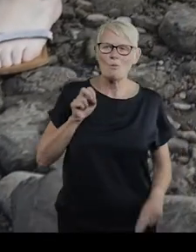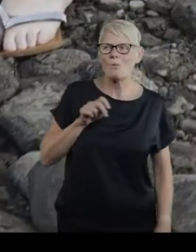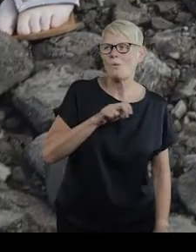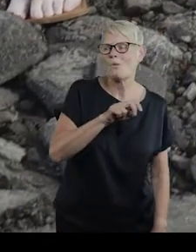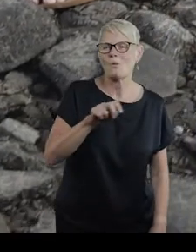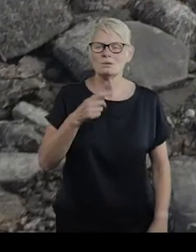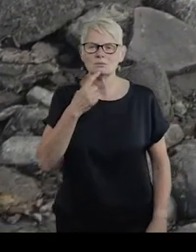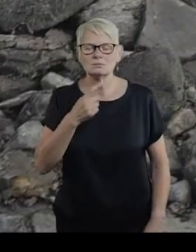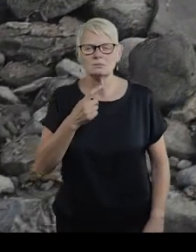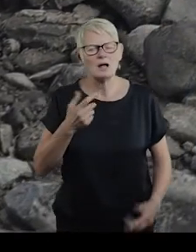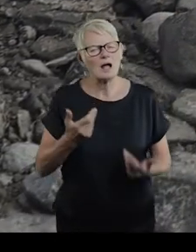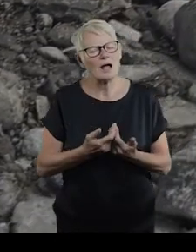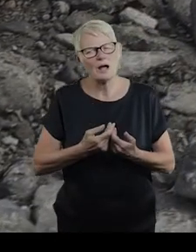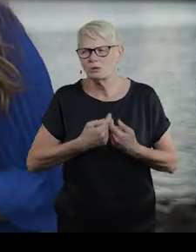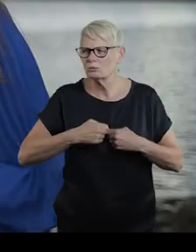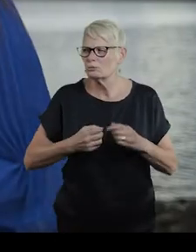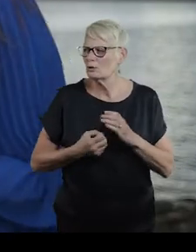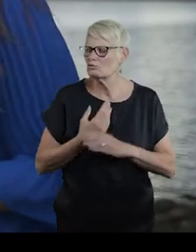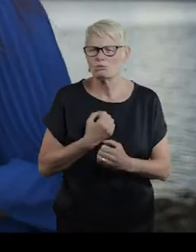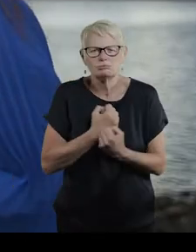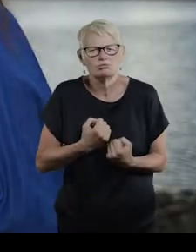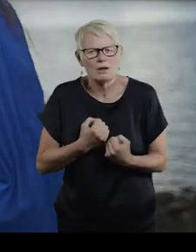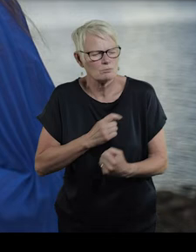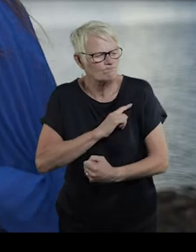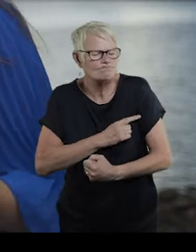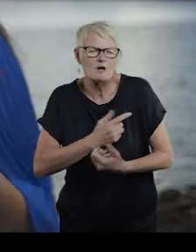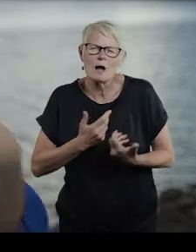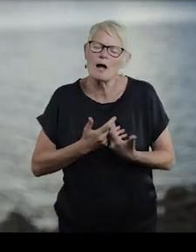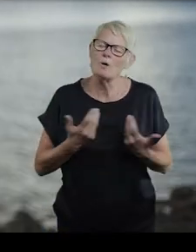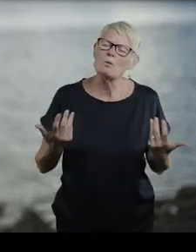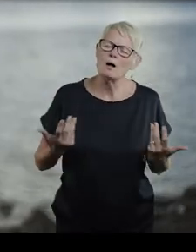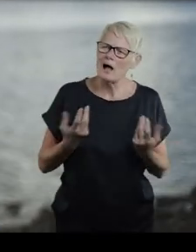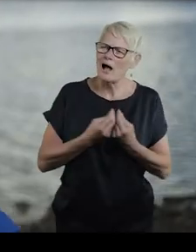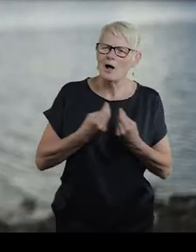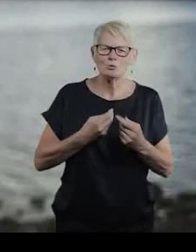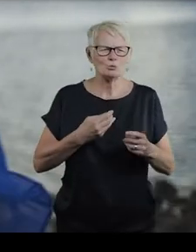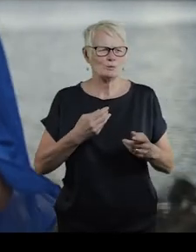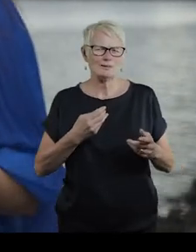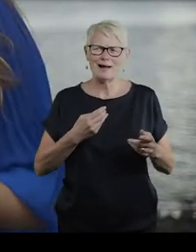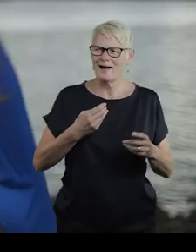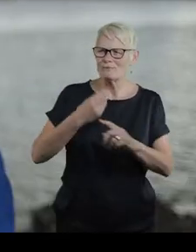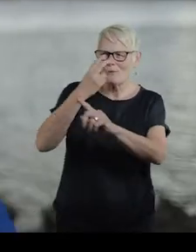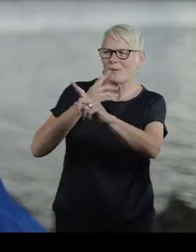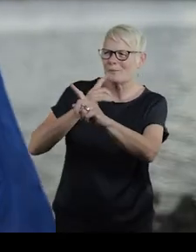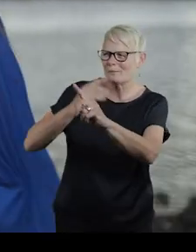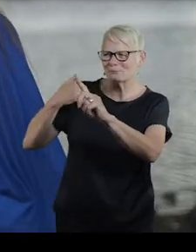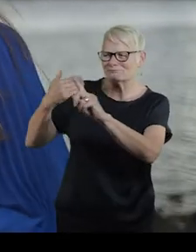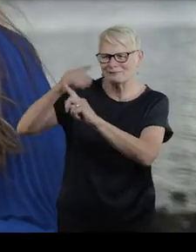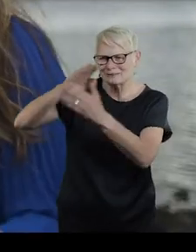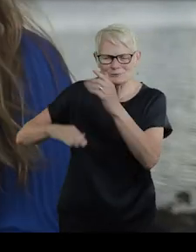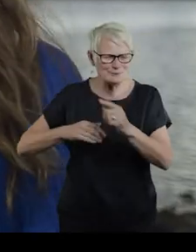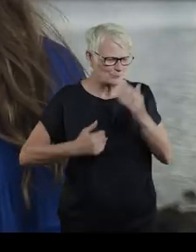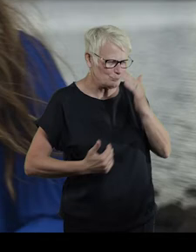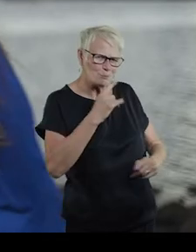How do we grow in strength? How do we bring together battle-weary old-timers